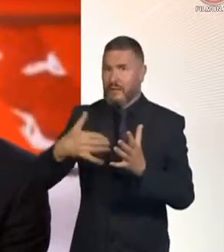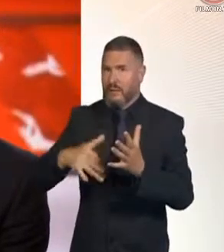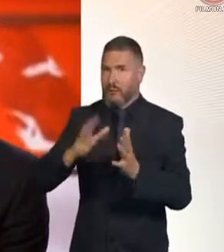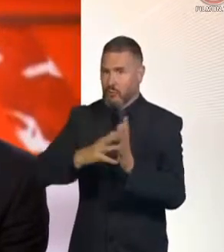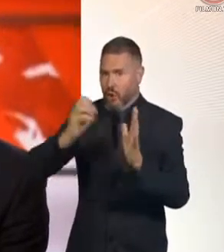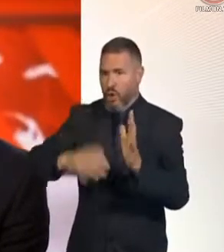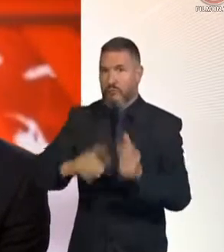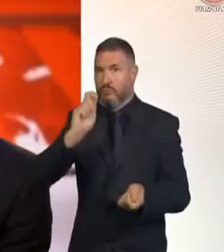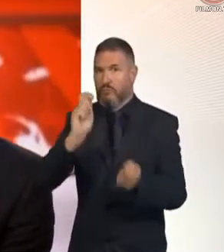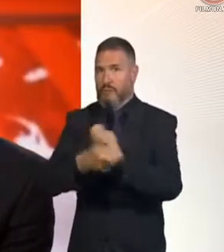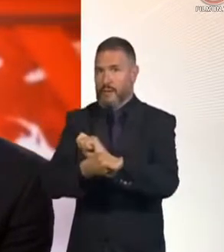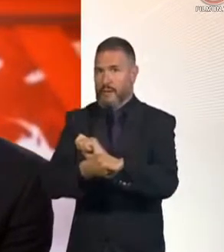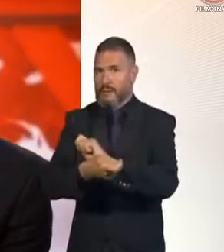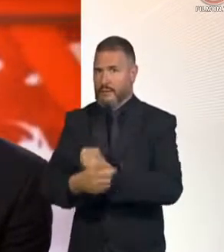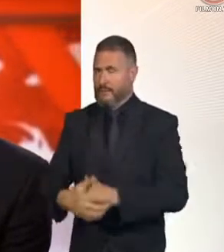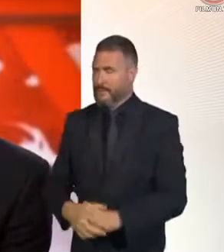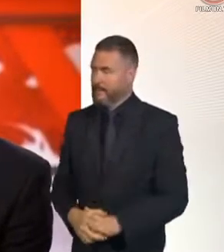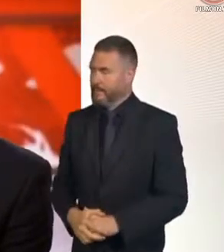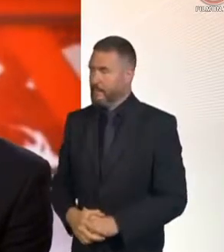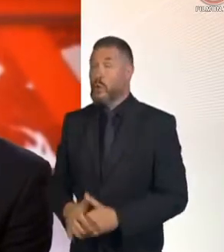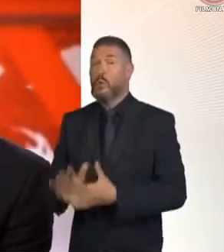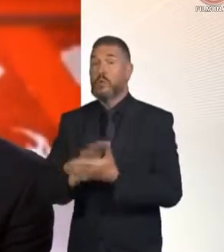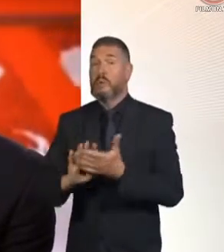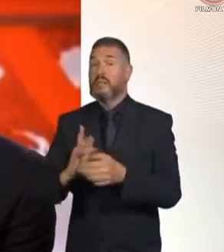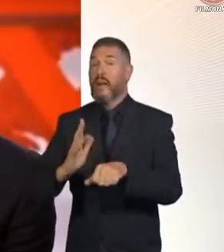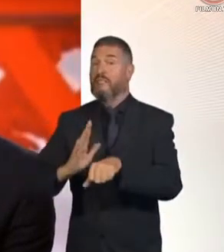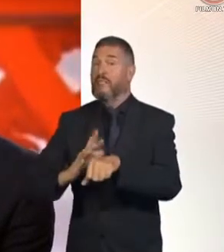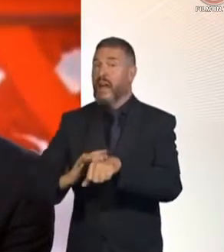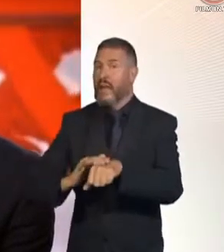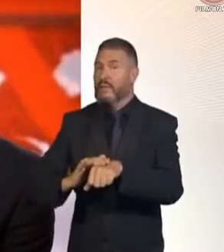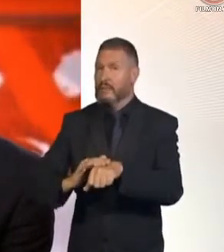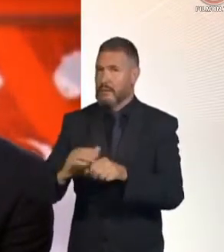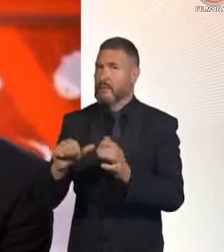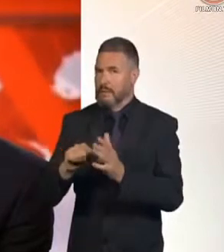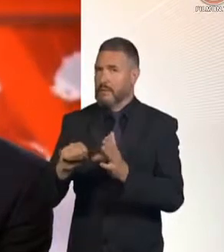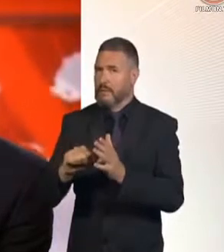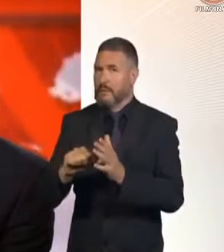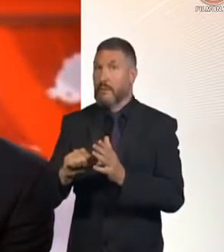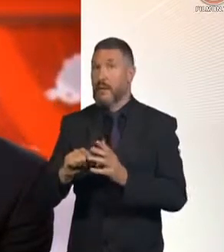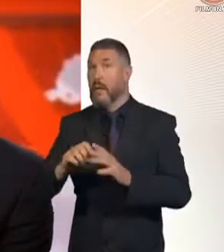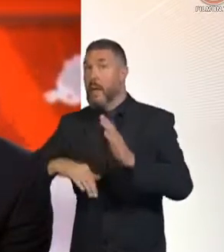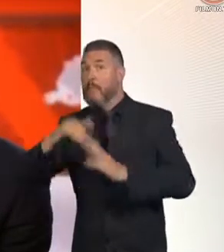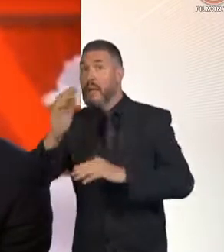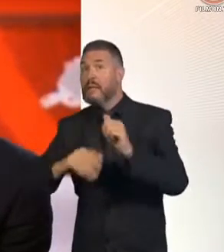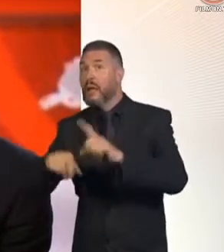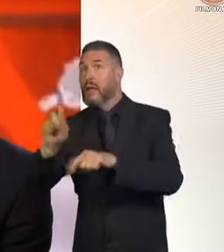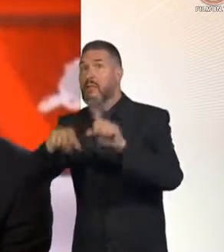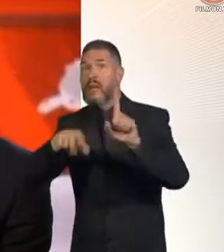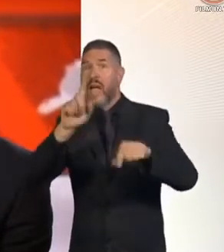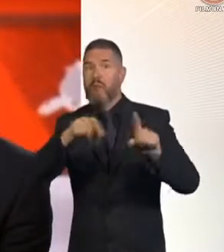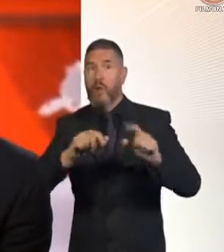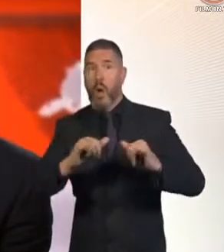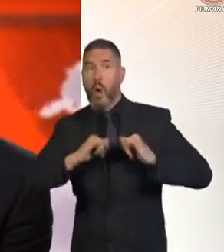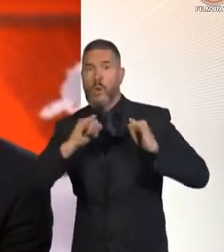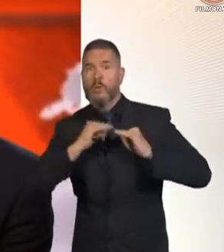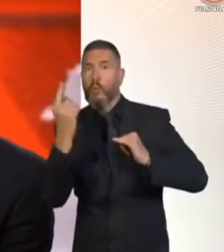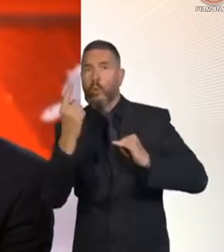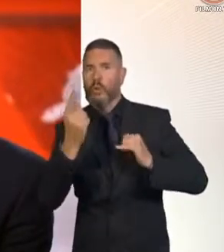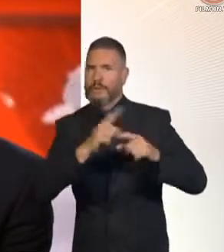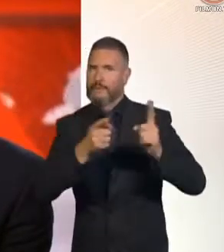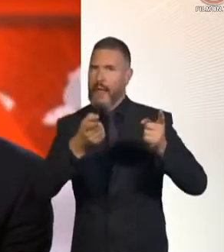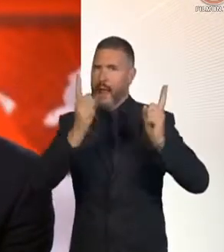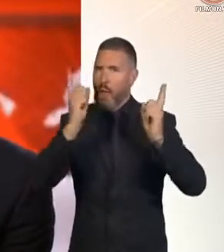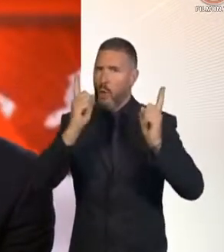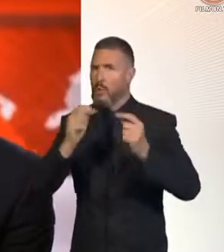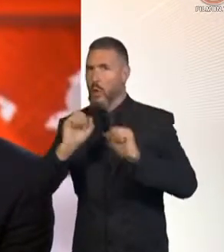redesign. I think there is a financial issue. I think there's the ownership of the buildings, which varies in a great deal of cases. And